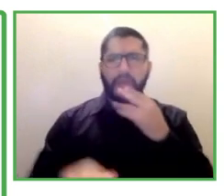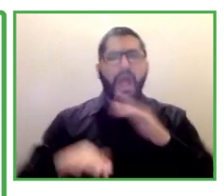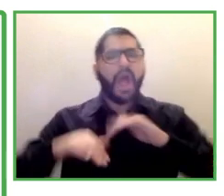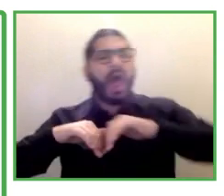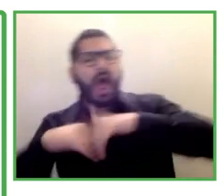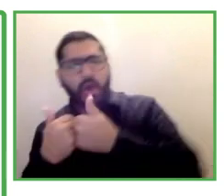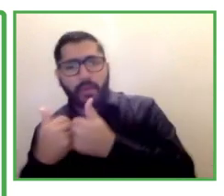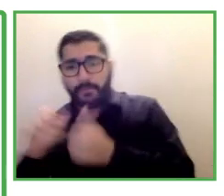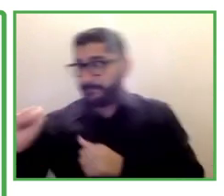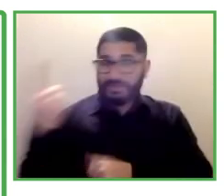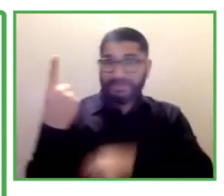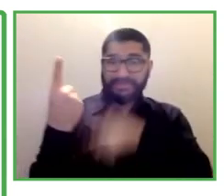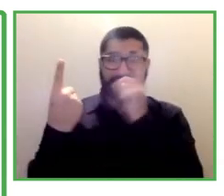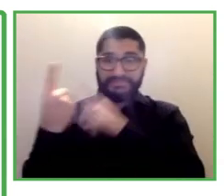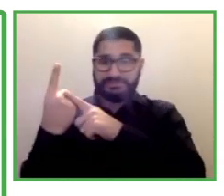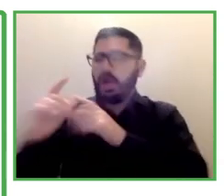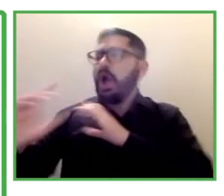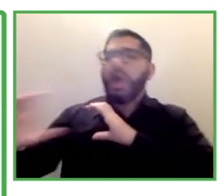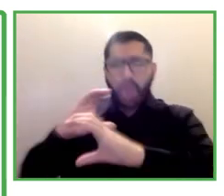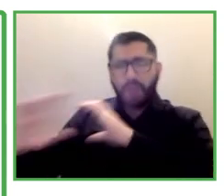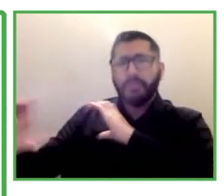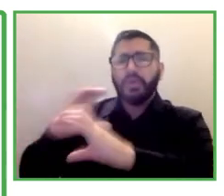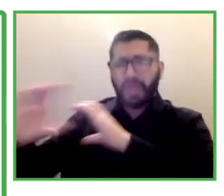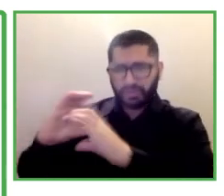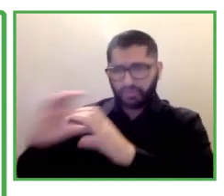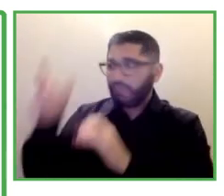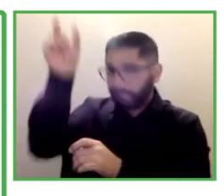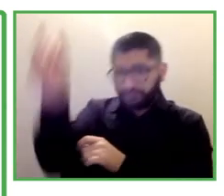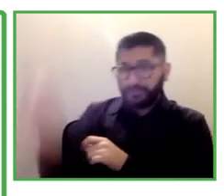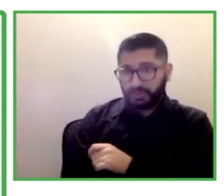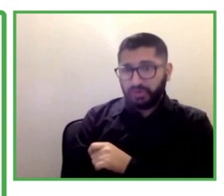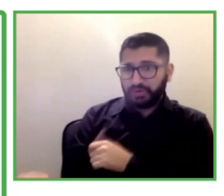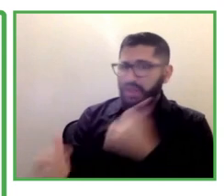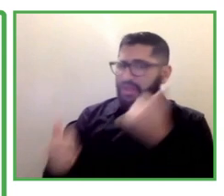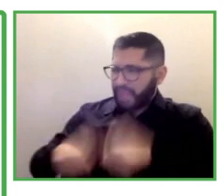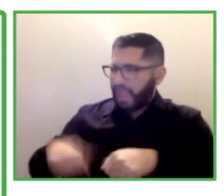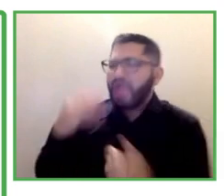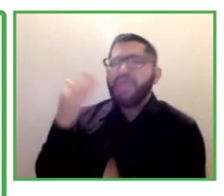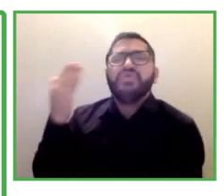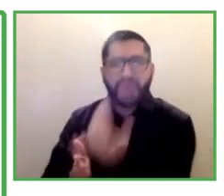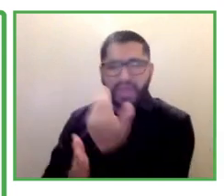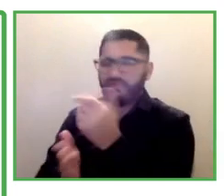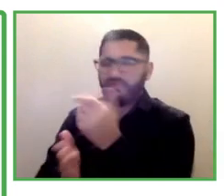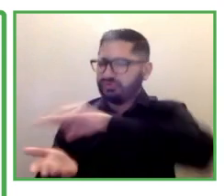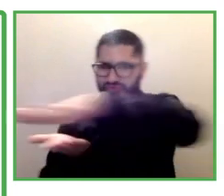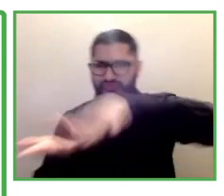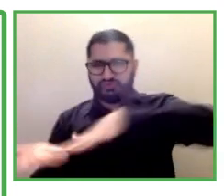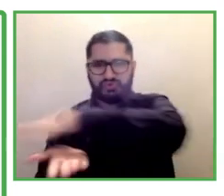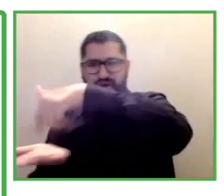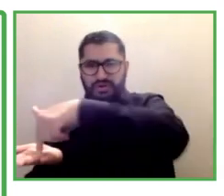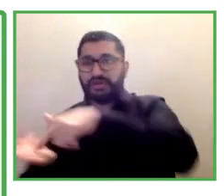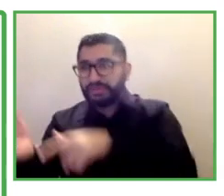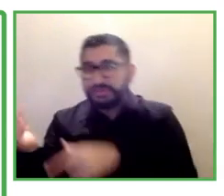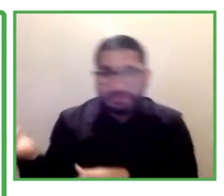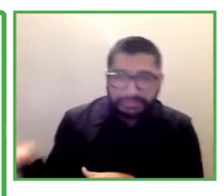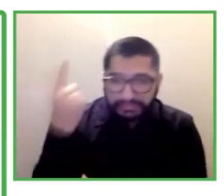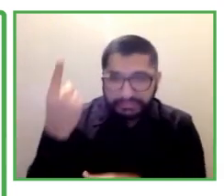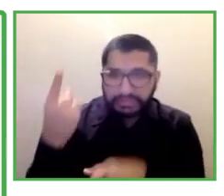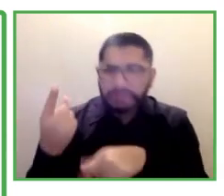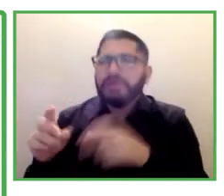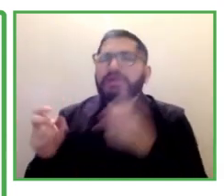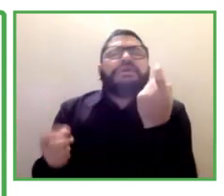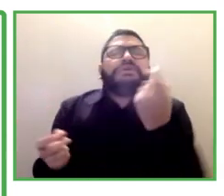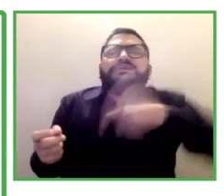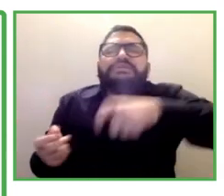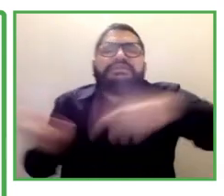needed for the workplace to be accessible for them. Not every disability needs the same thing as the other disability. And even